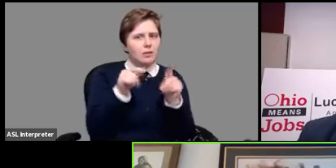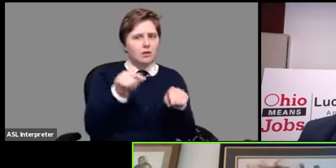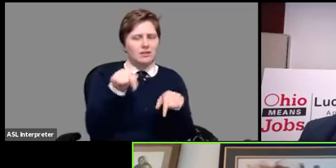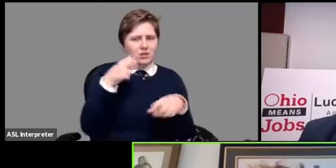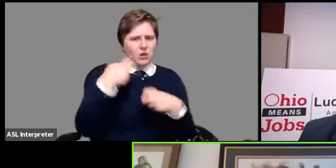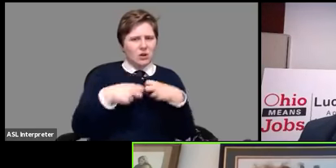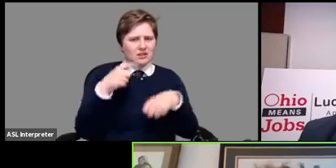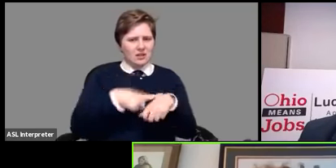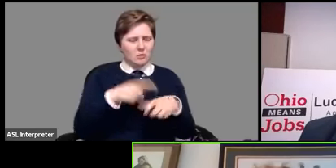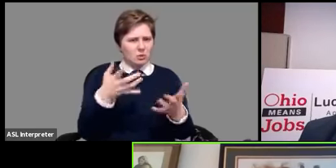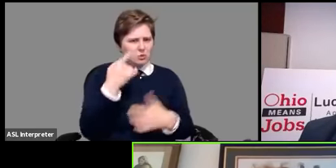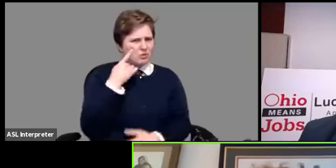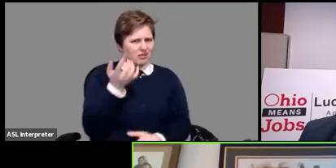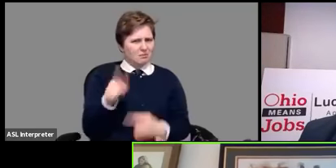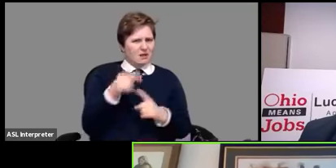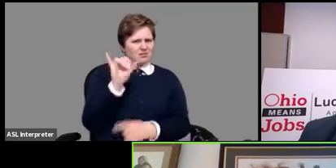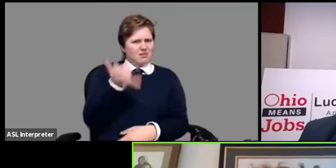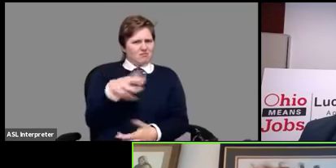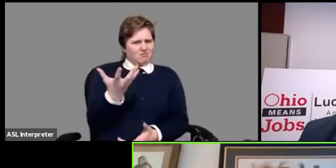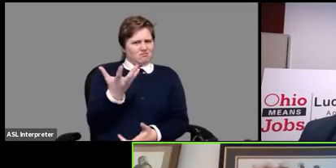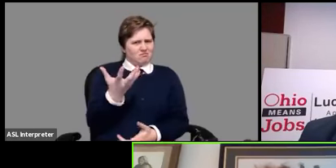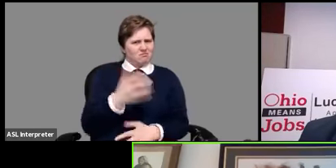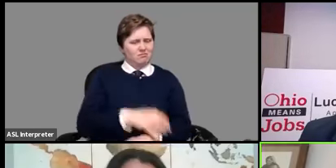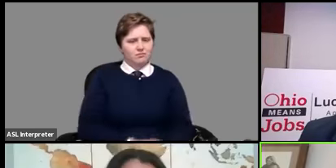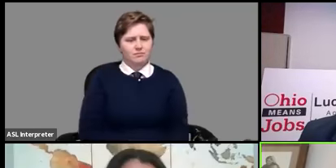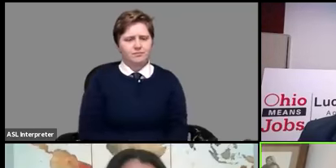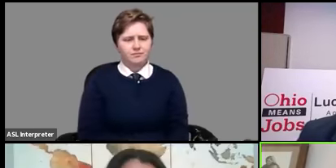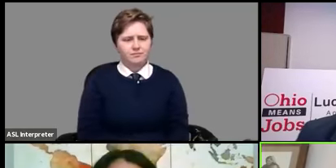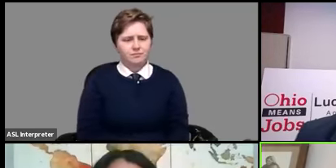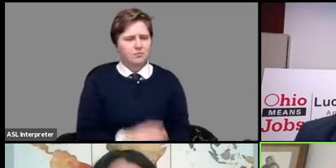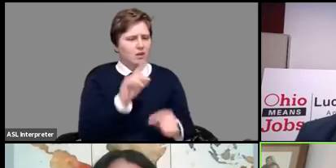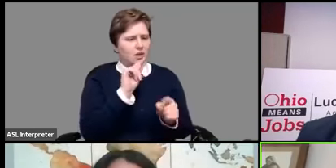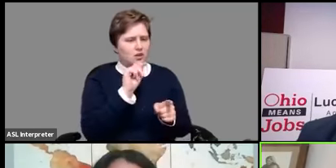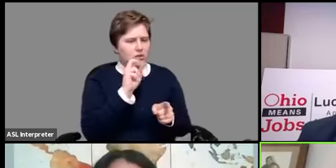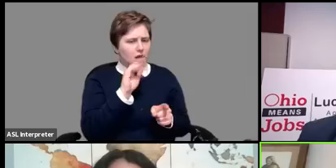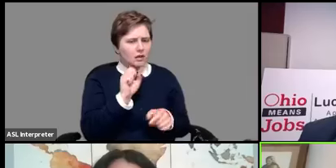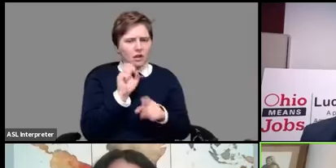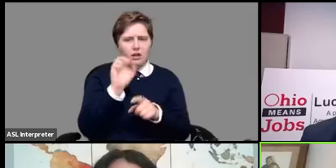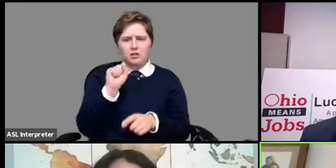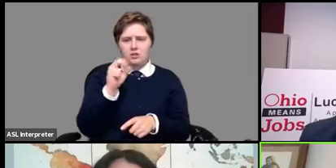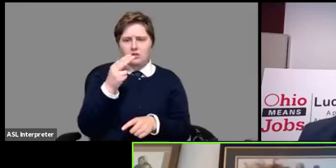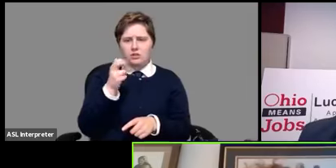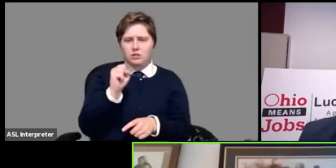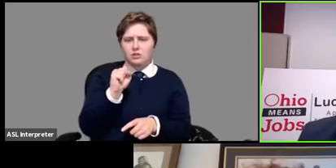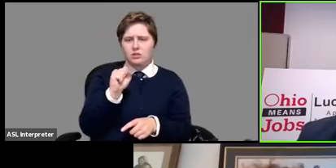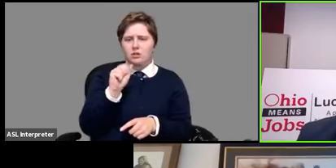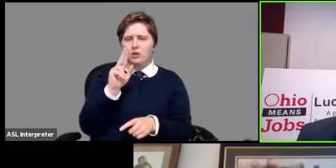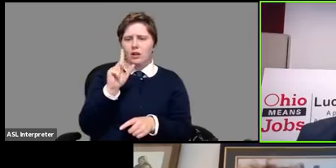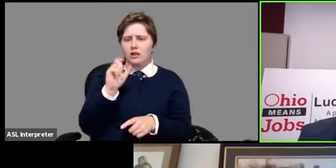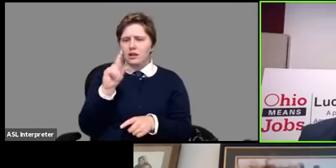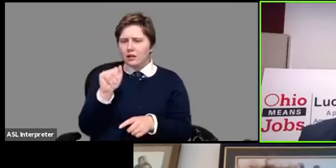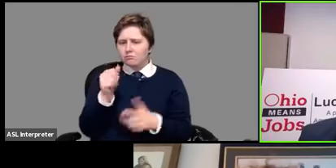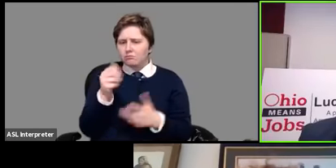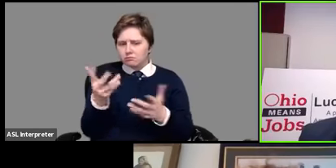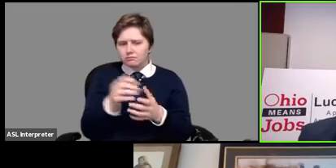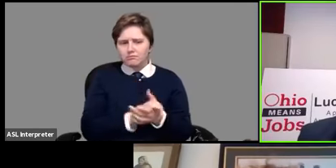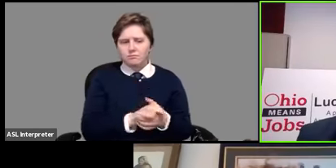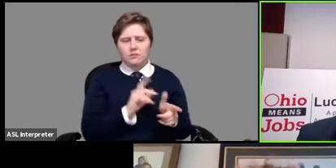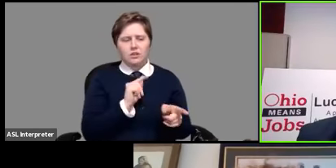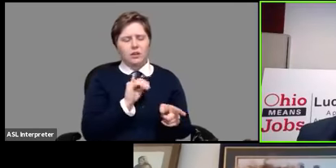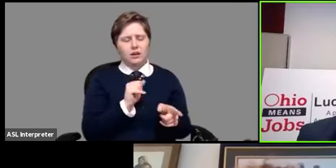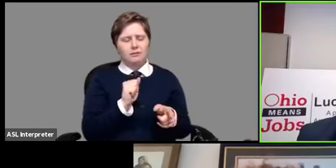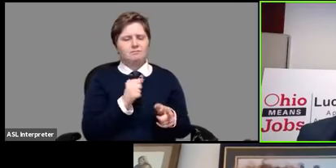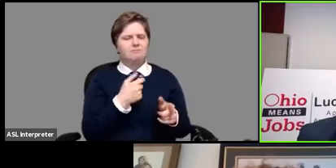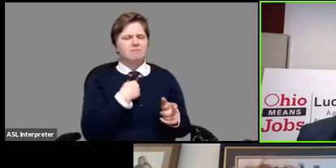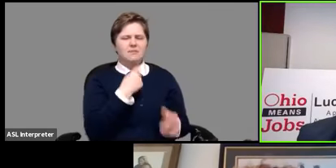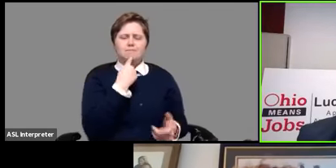time what do you think about that tanya and shalanda um i would say you know you